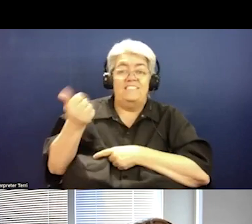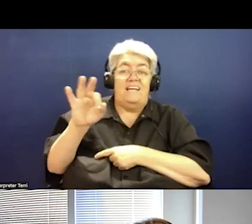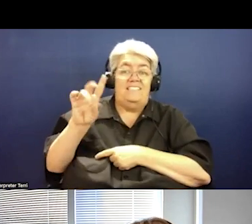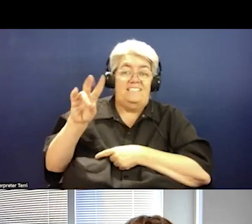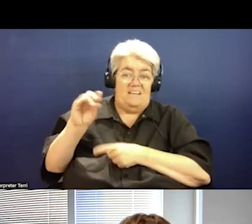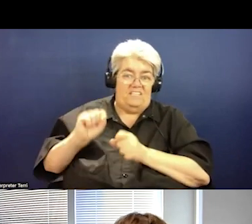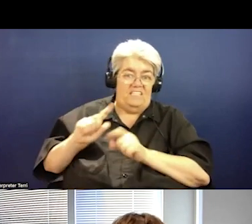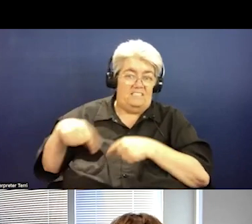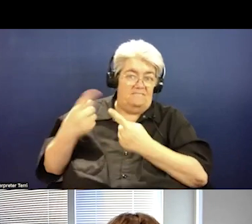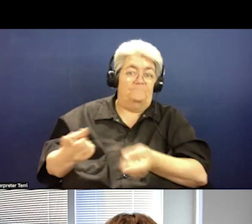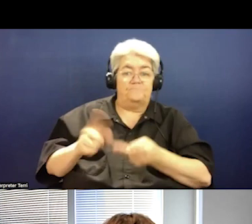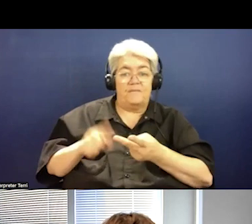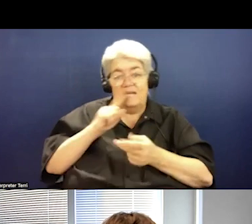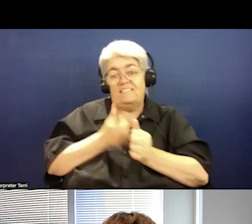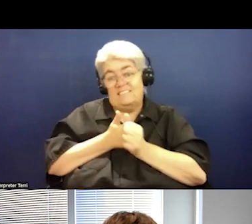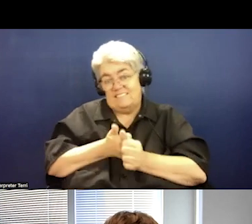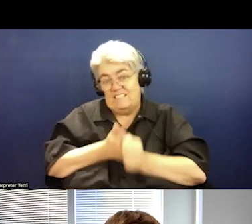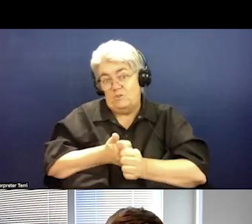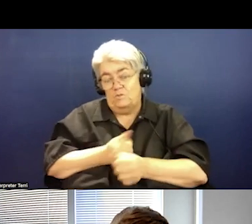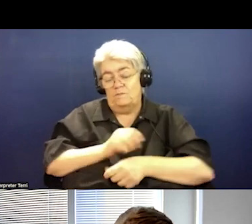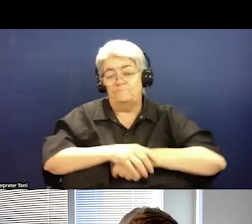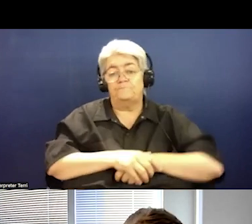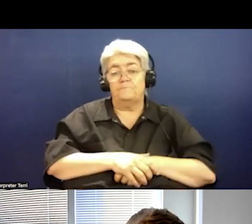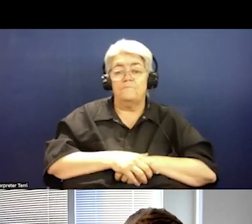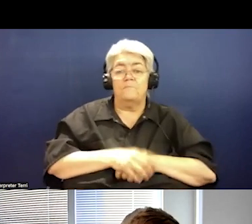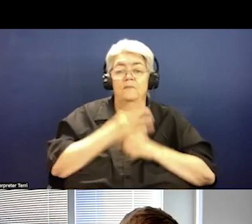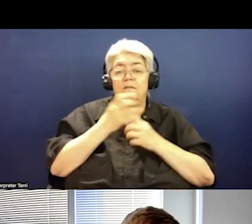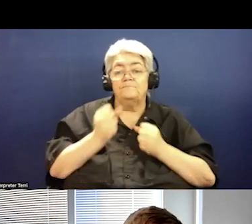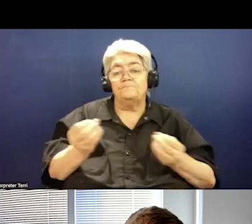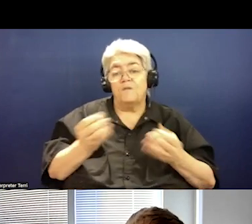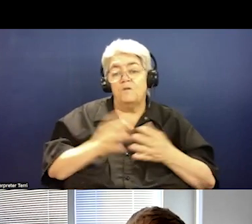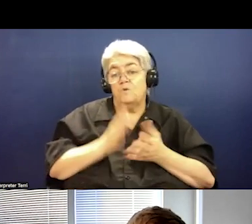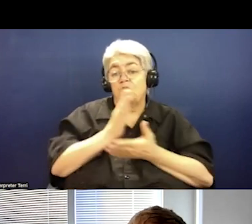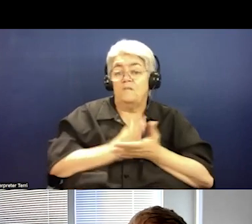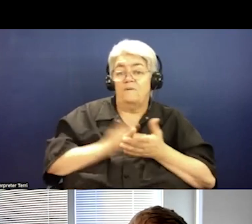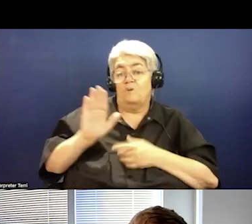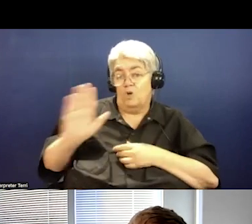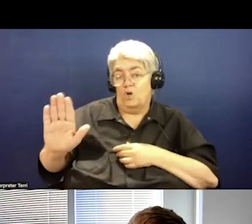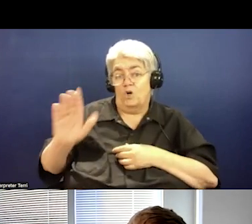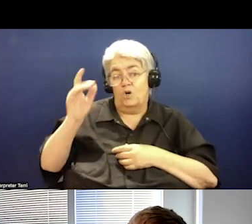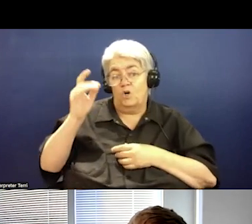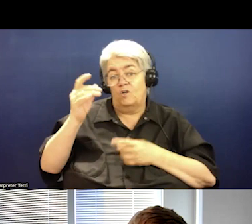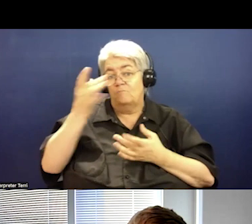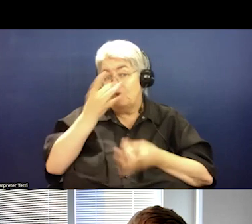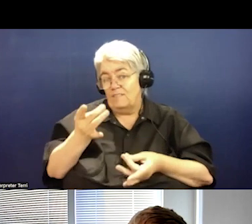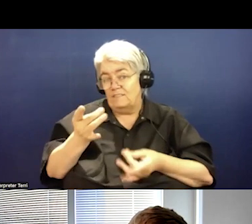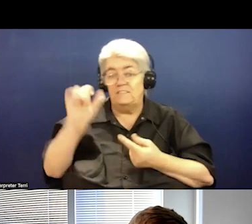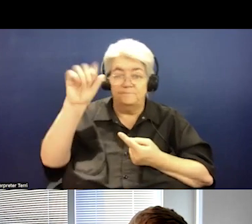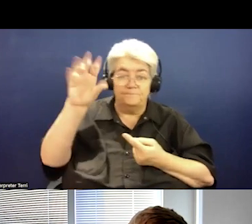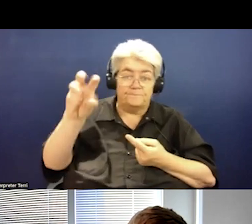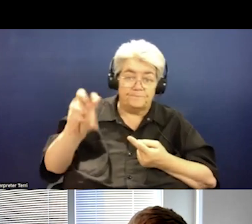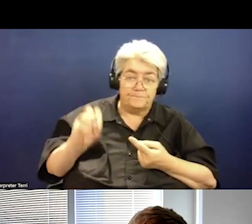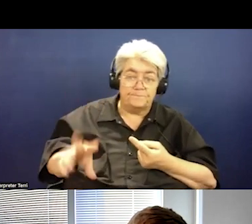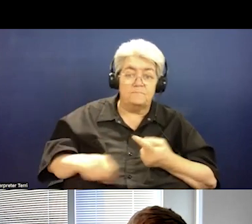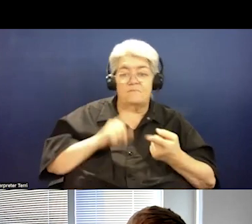continued, uh, working on it since then. So some of her points, bullet points, um, again, the article